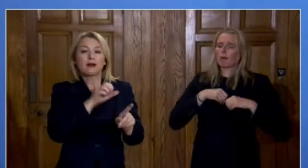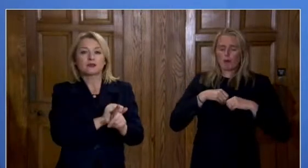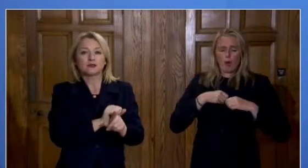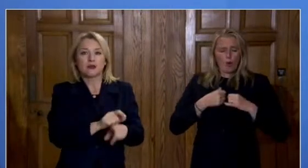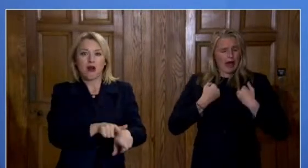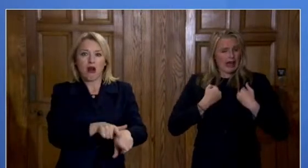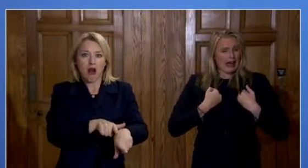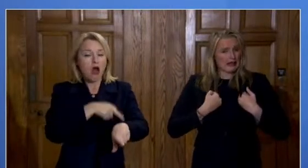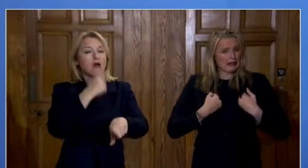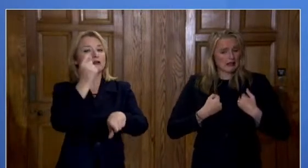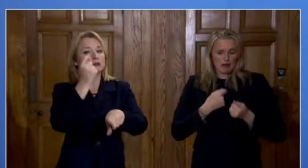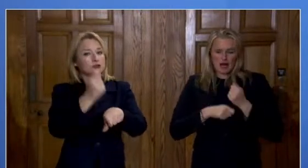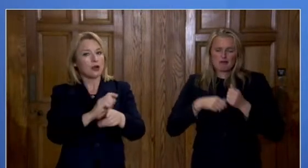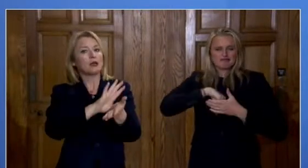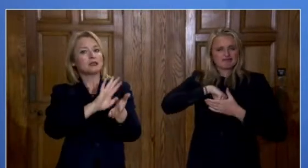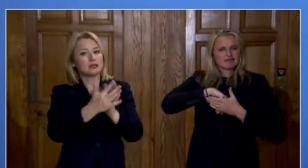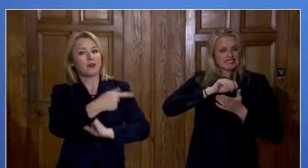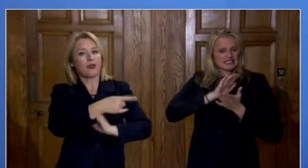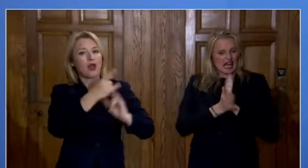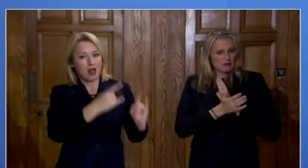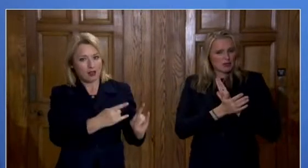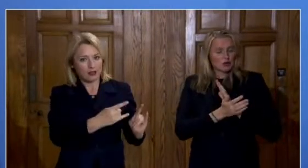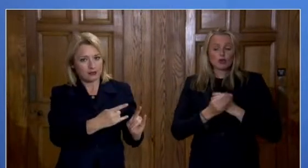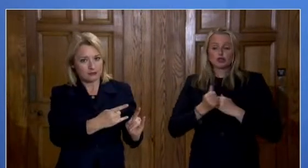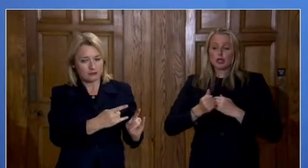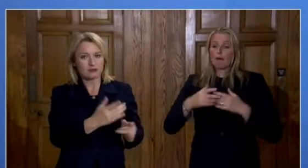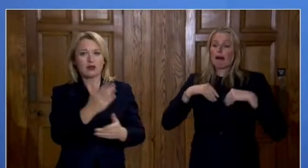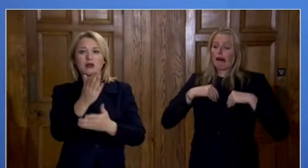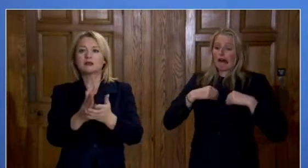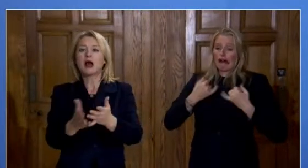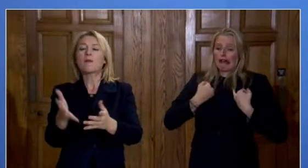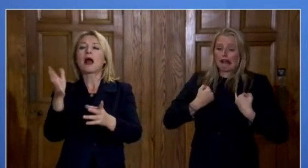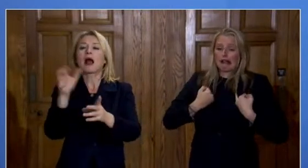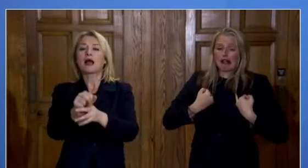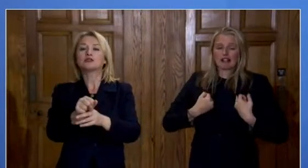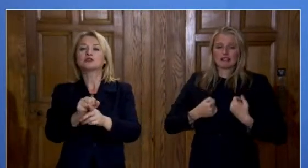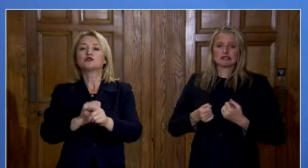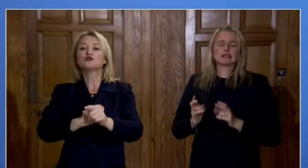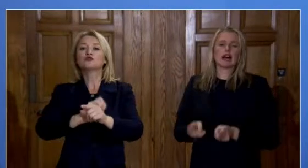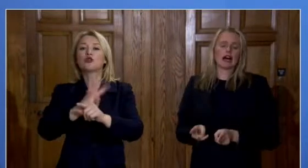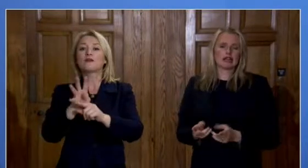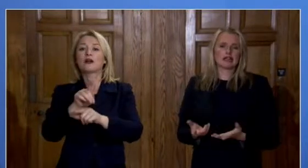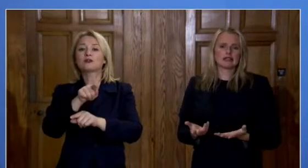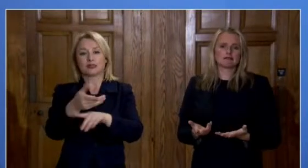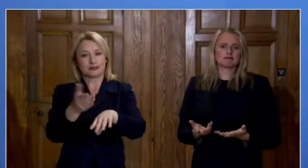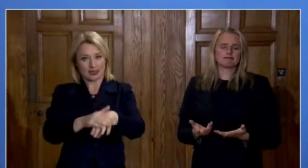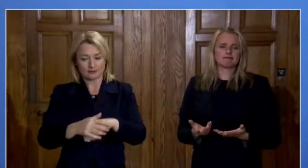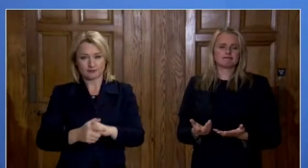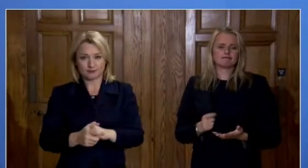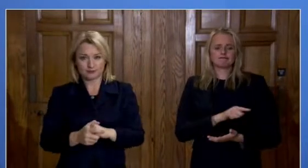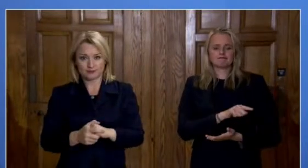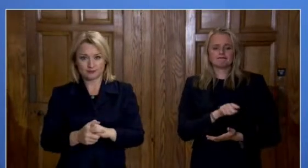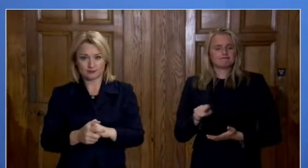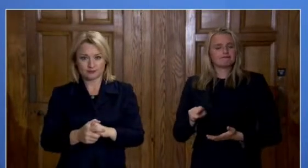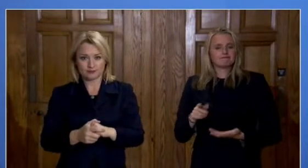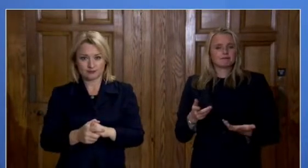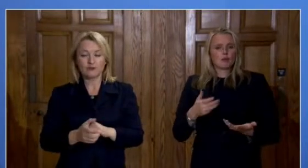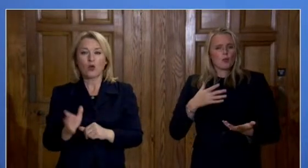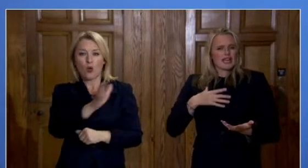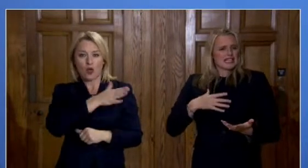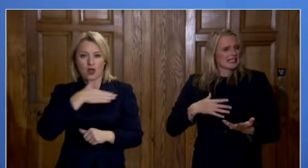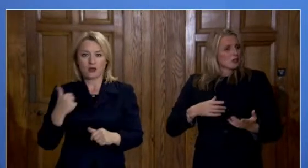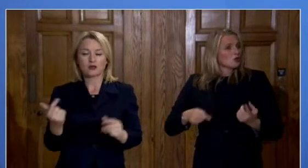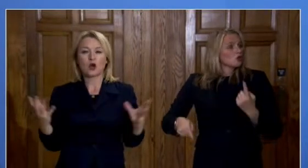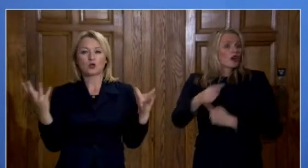do not get the chance to recover. We need a determined and collective effort to defeat this virus.